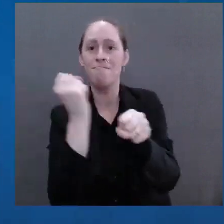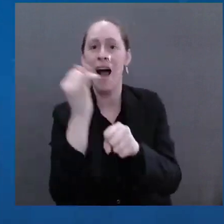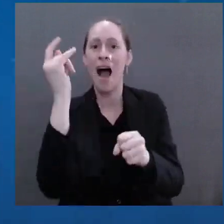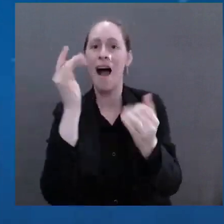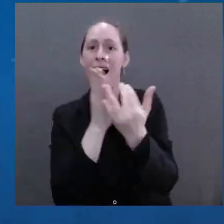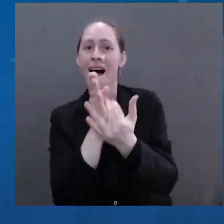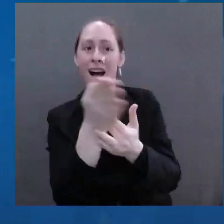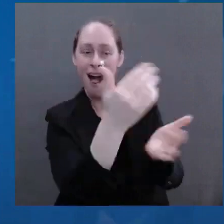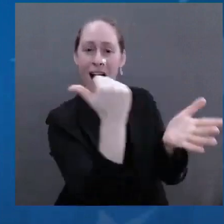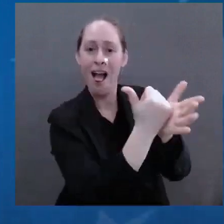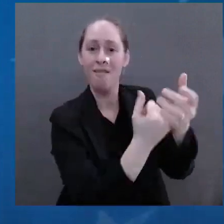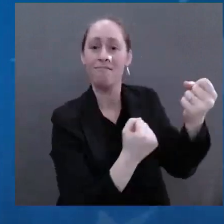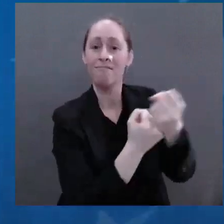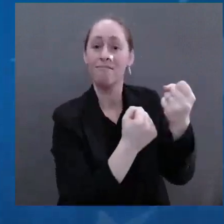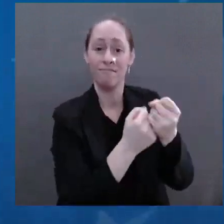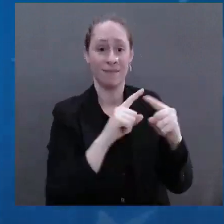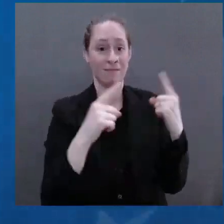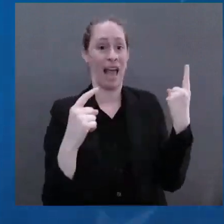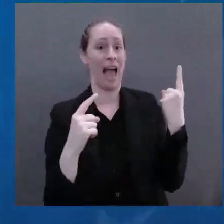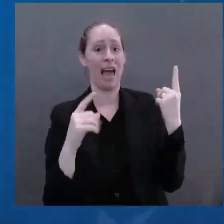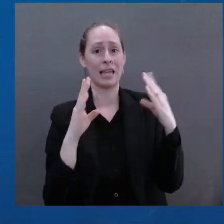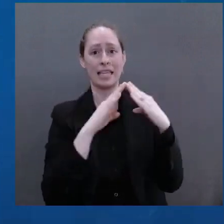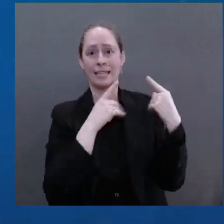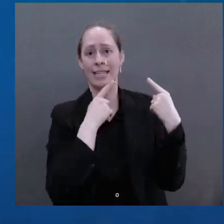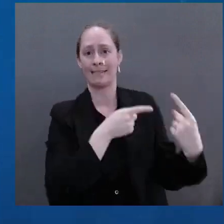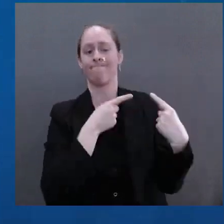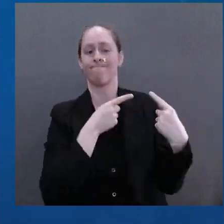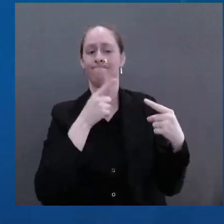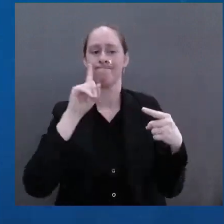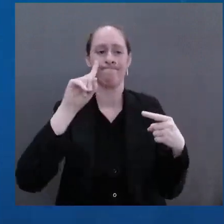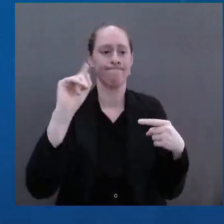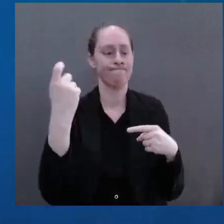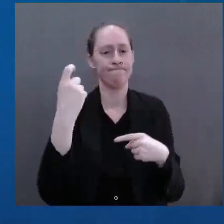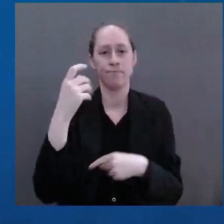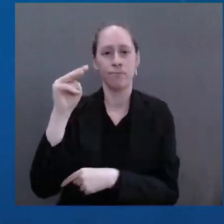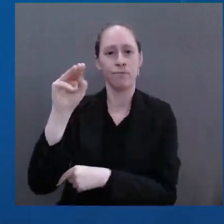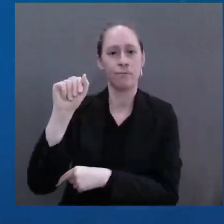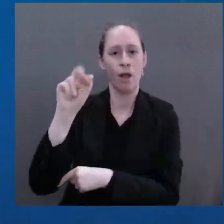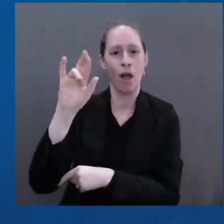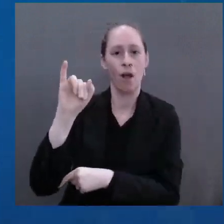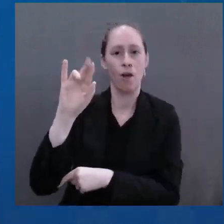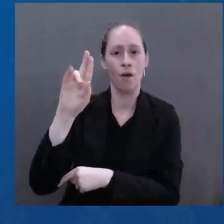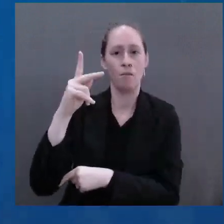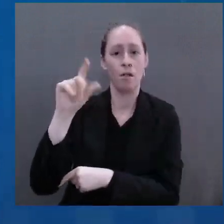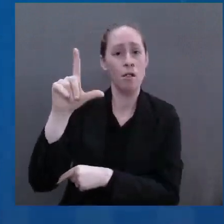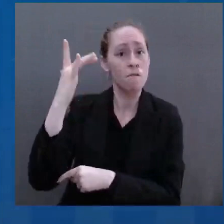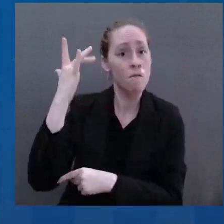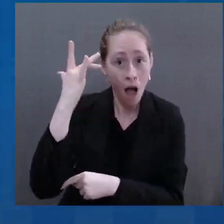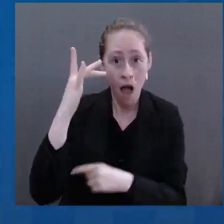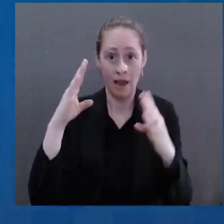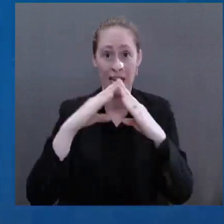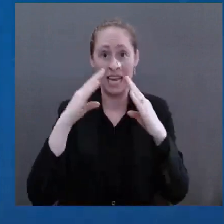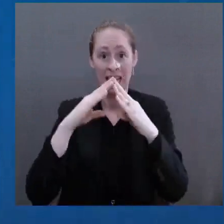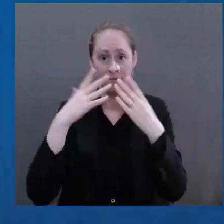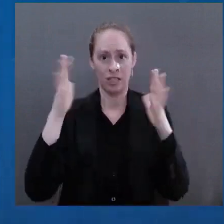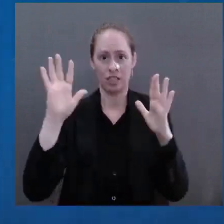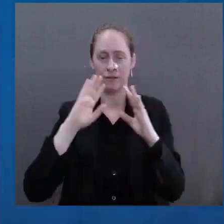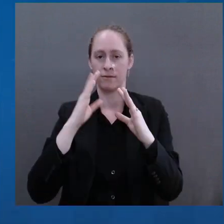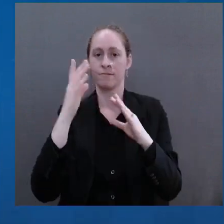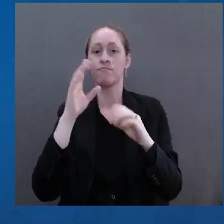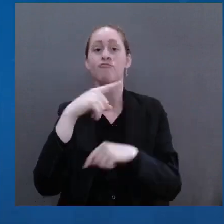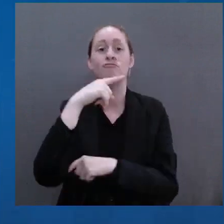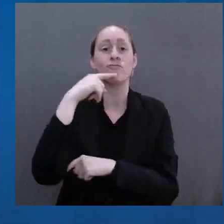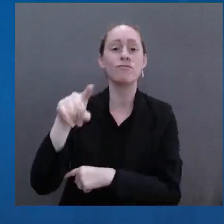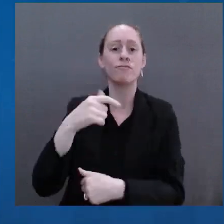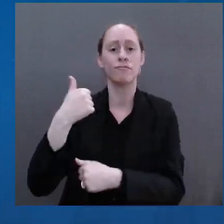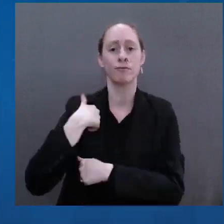forces are blocking relief supplies. But we'll not cease our efforts to get humanitarian relief wherever it is needed in